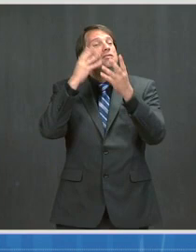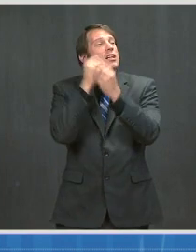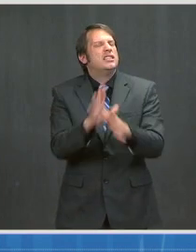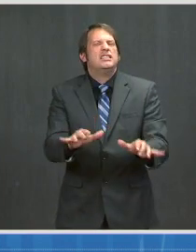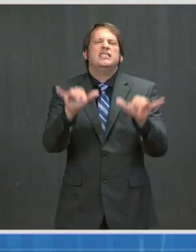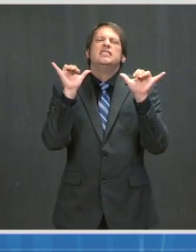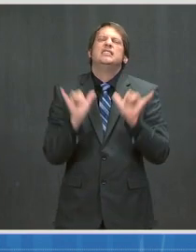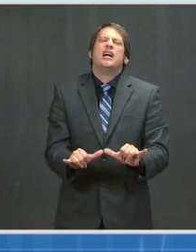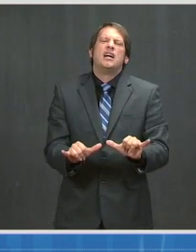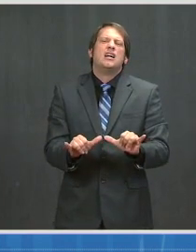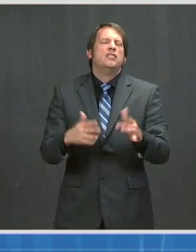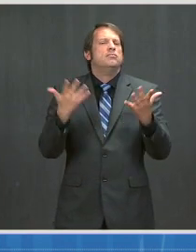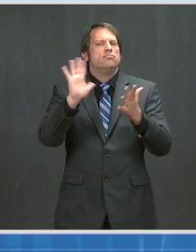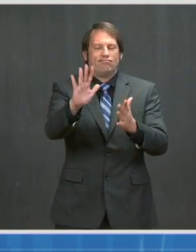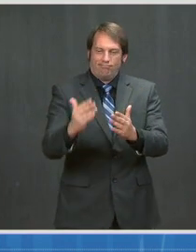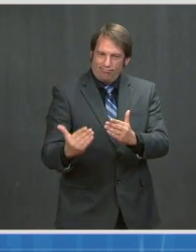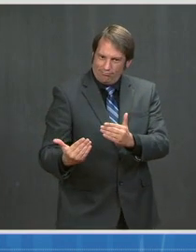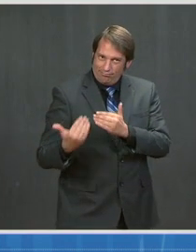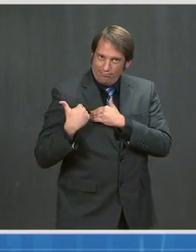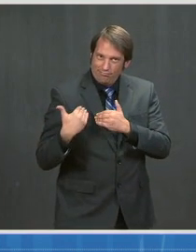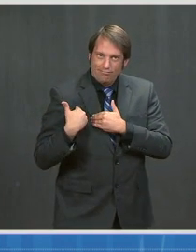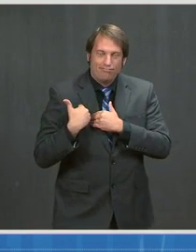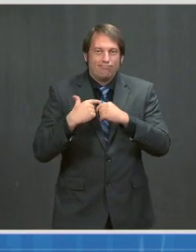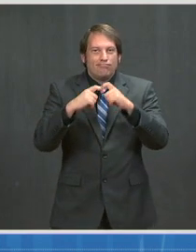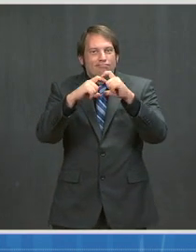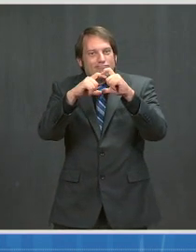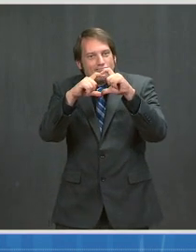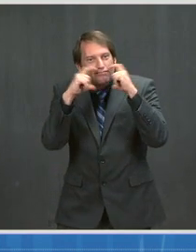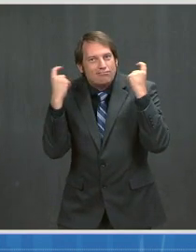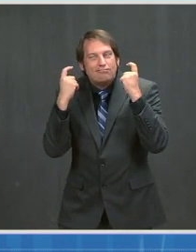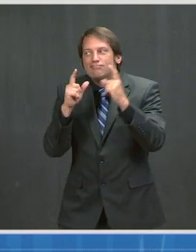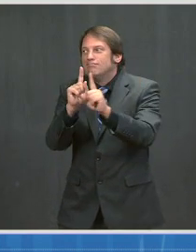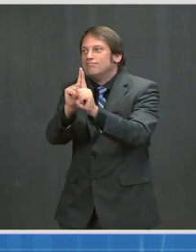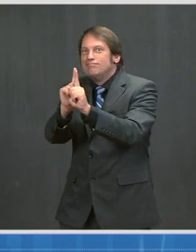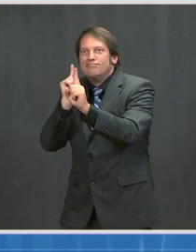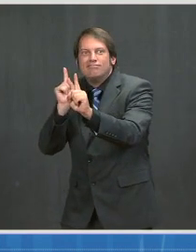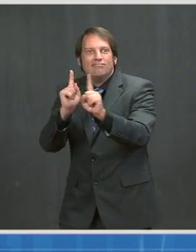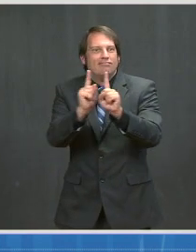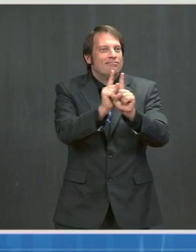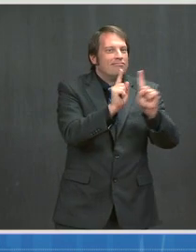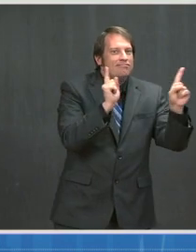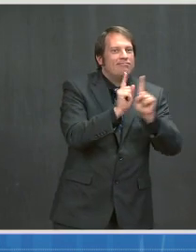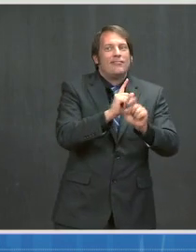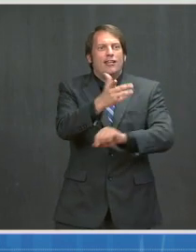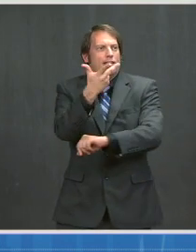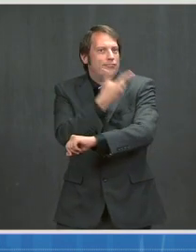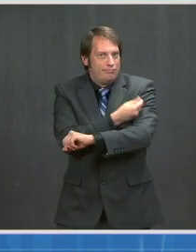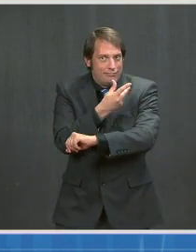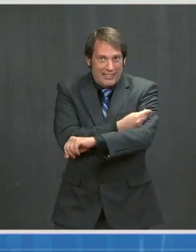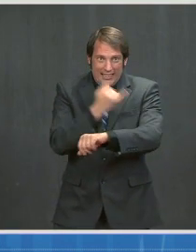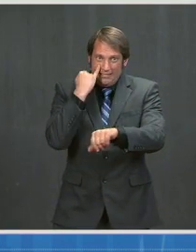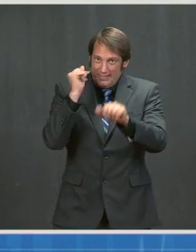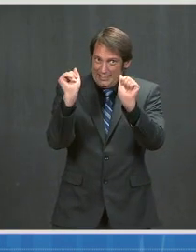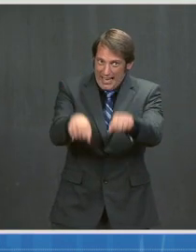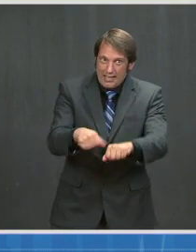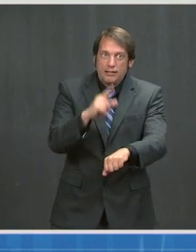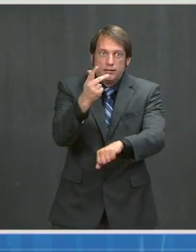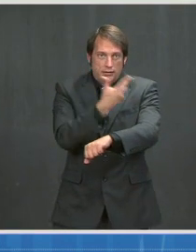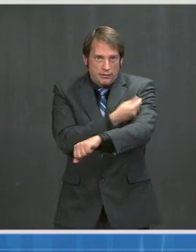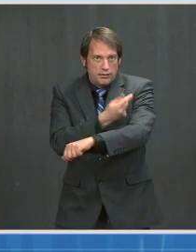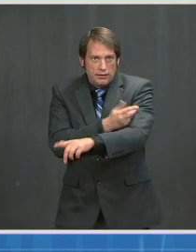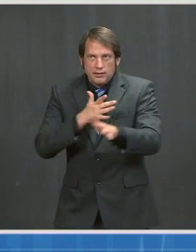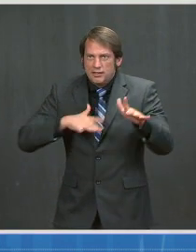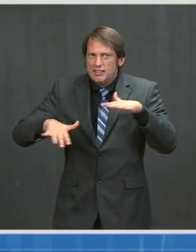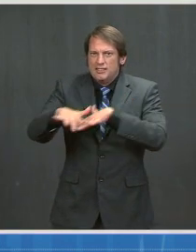your part, wear a mask, socially distance, get vaccinated when it's your turn, period. Do all of these things,